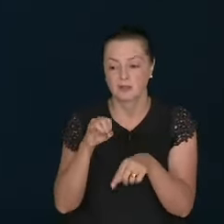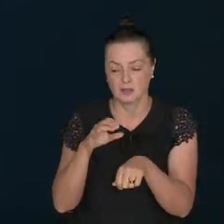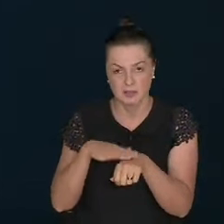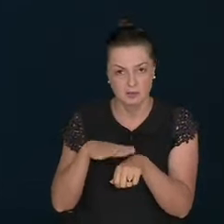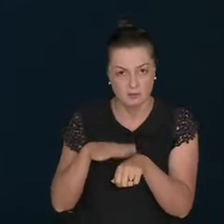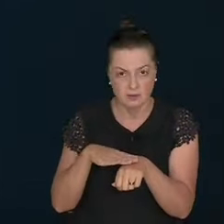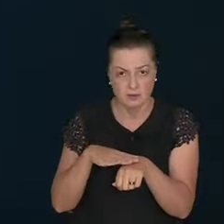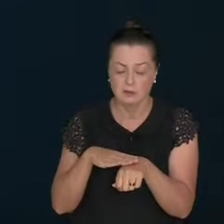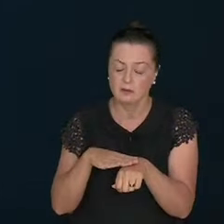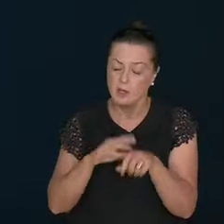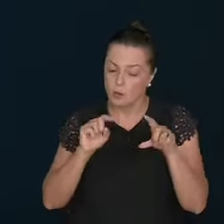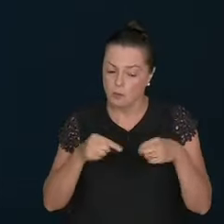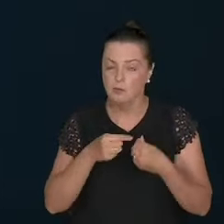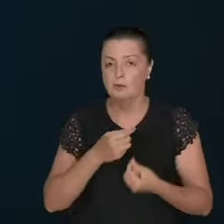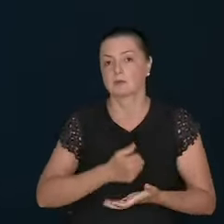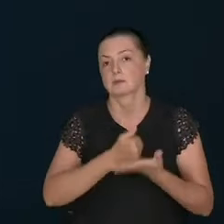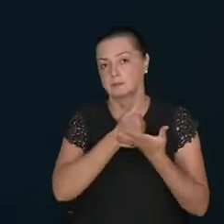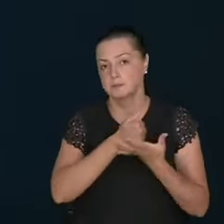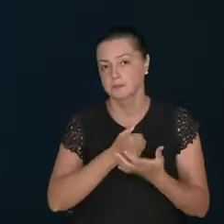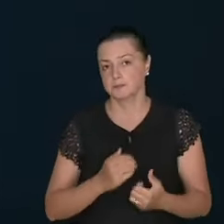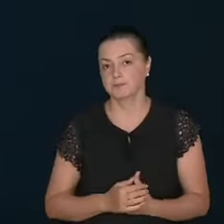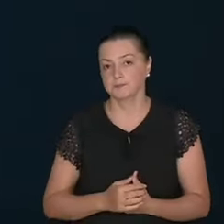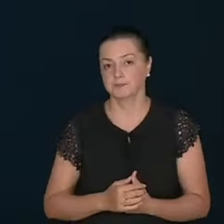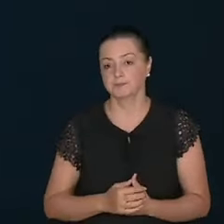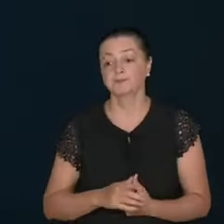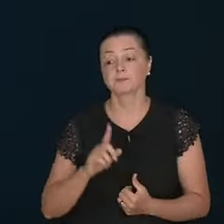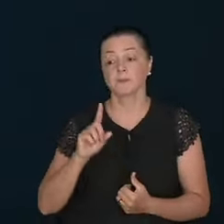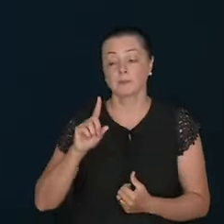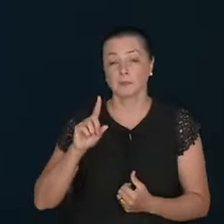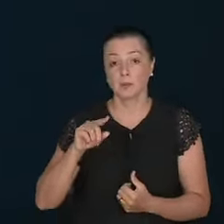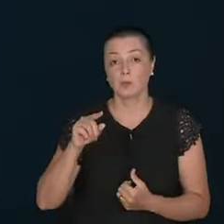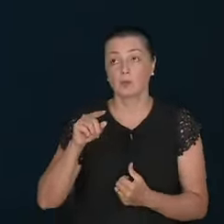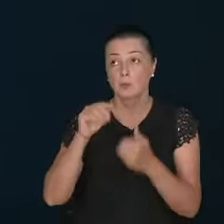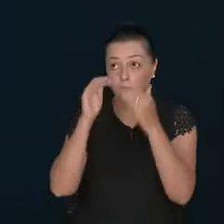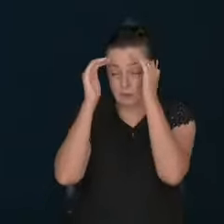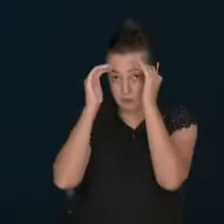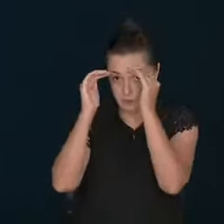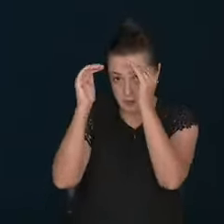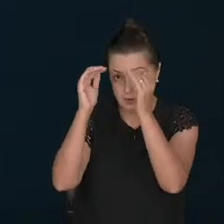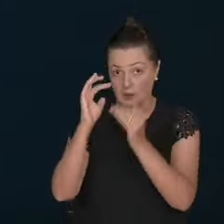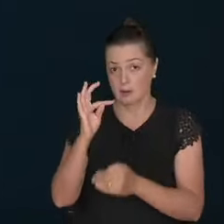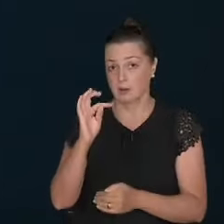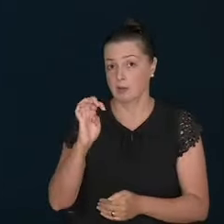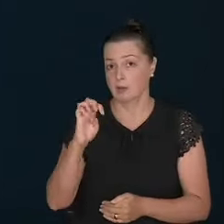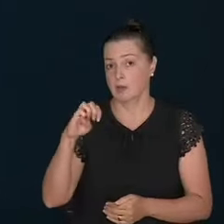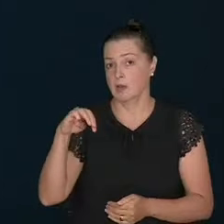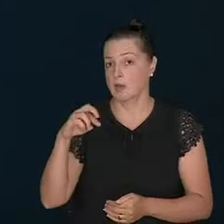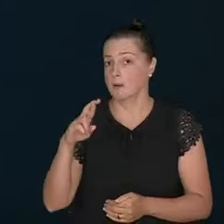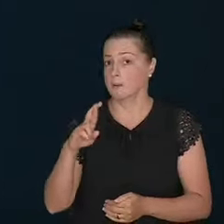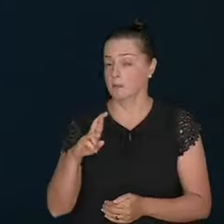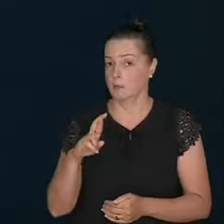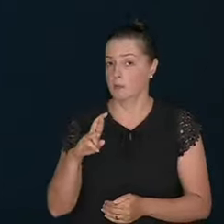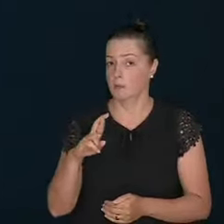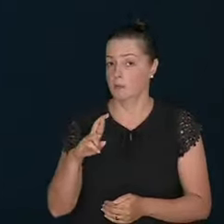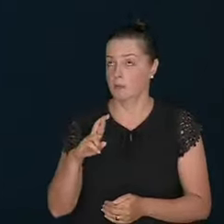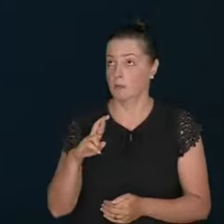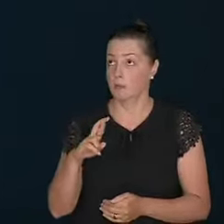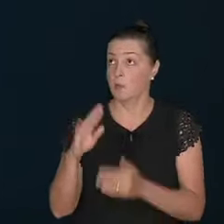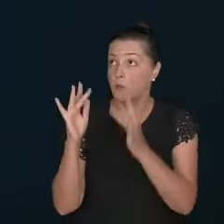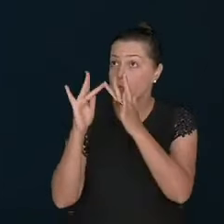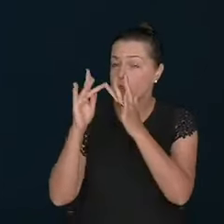This is what the bishop is saying here. This most important. So. The fear. The fear. For God.